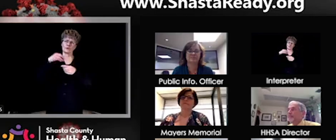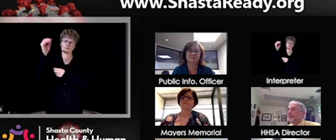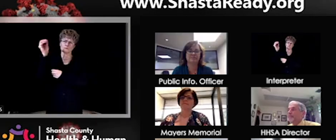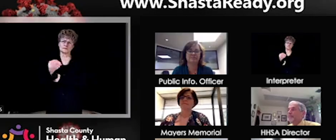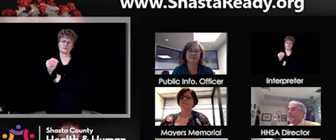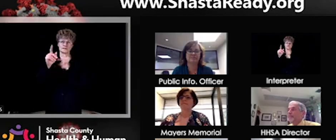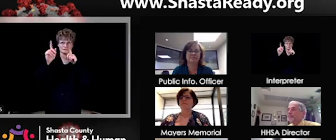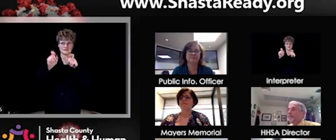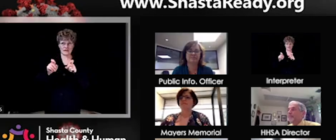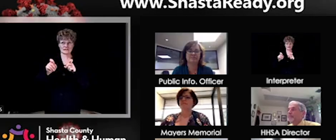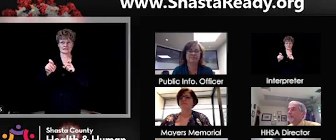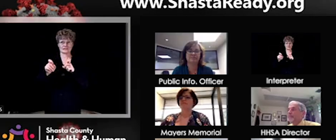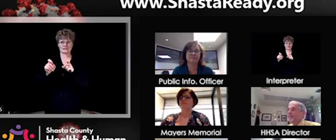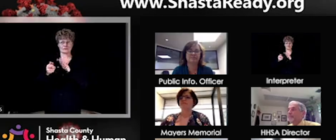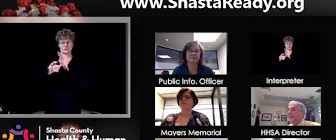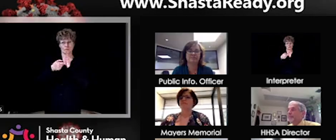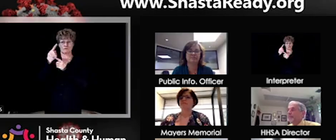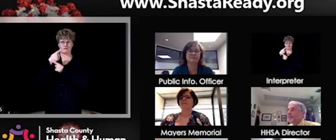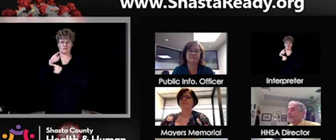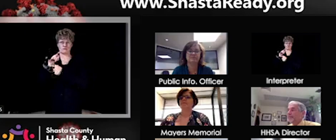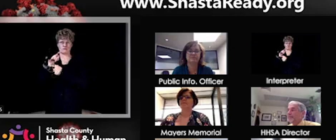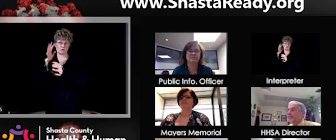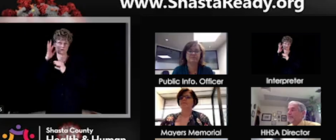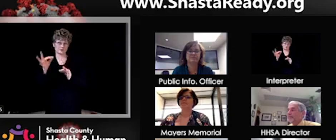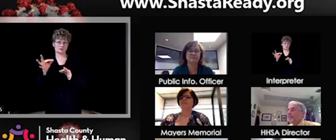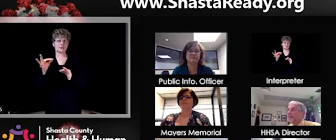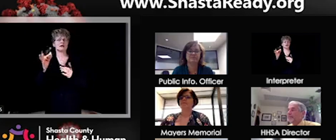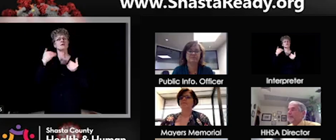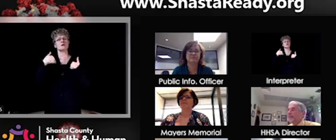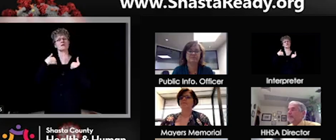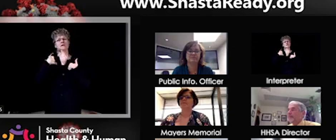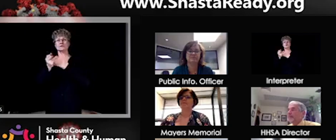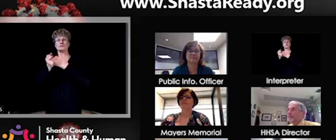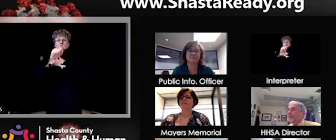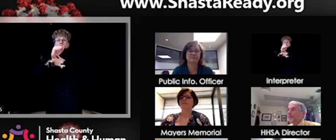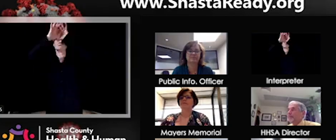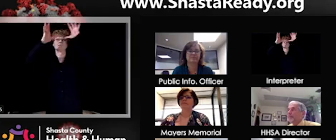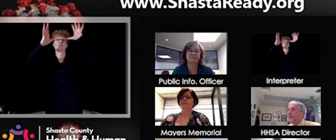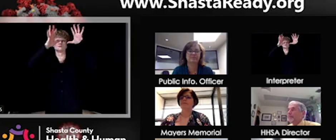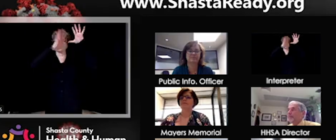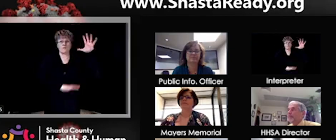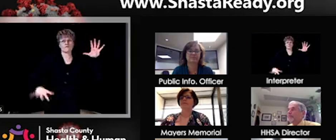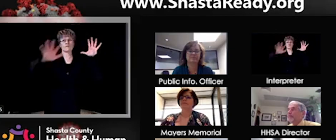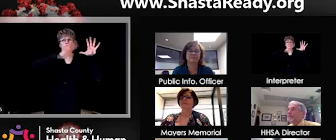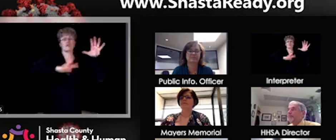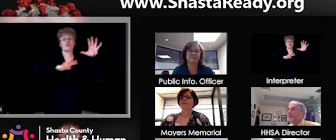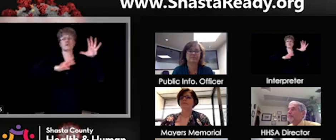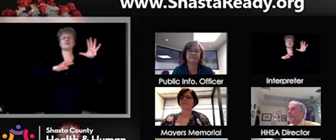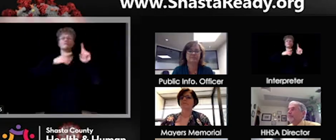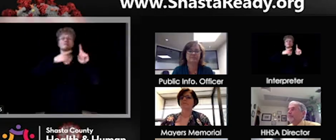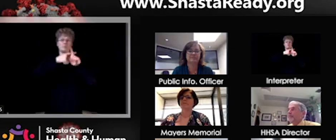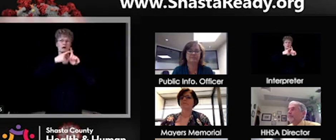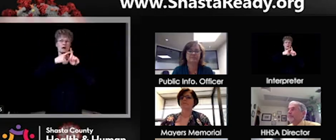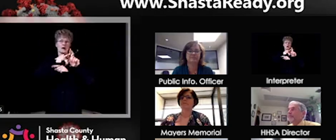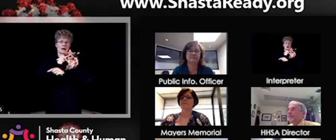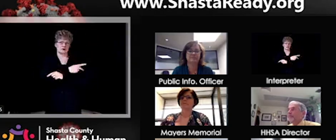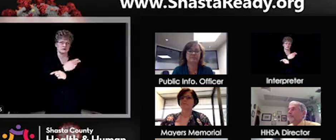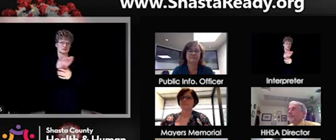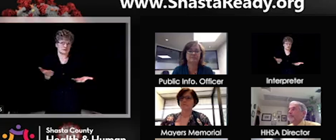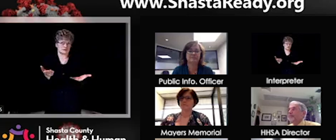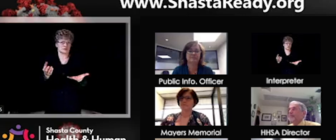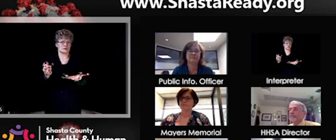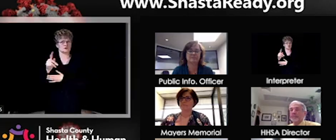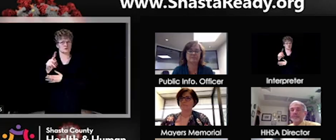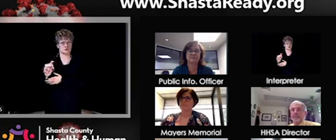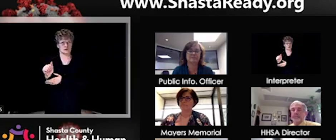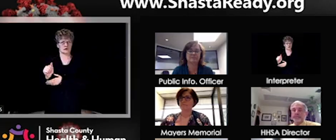Okay, I understand. So, um, there's a couple things there. So, one, the state testing site and our other capacity that we've worked hard to